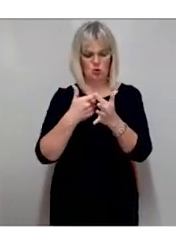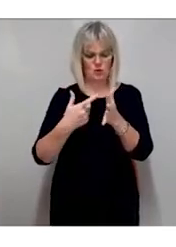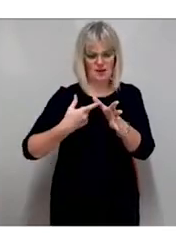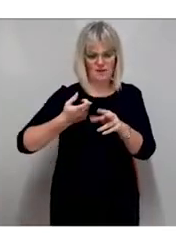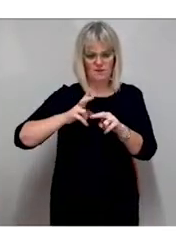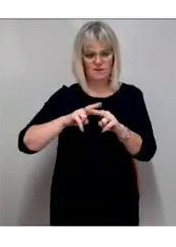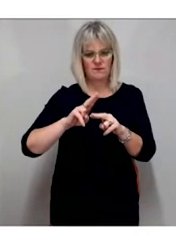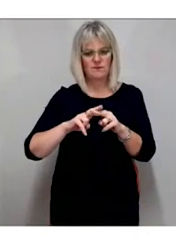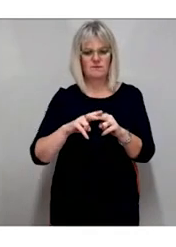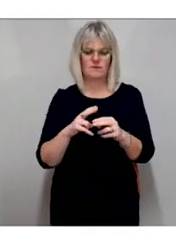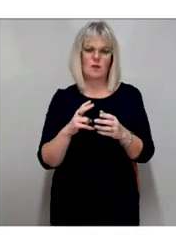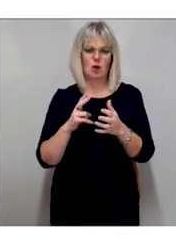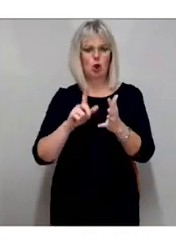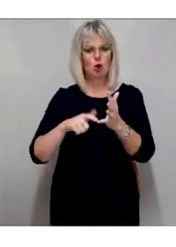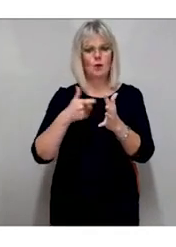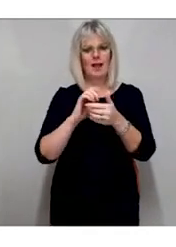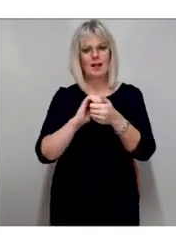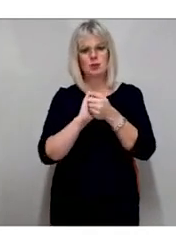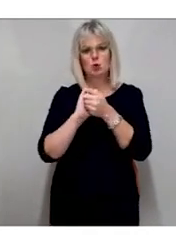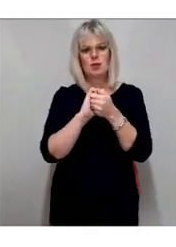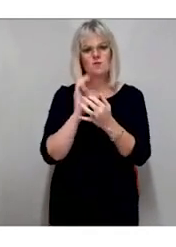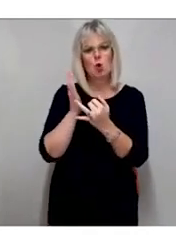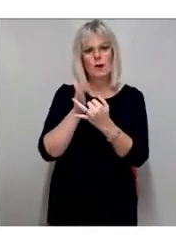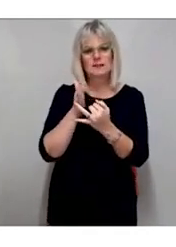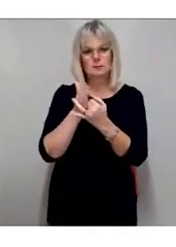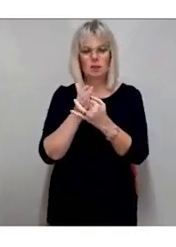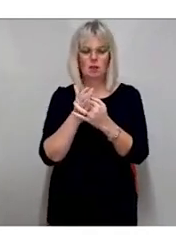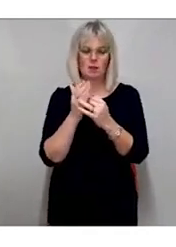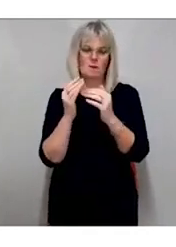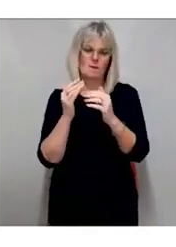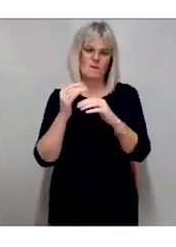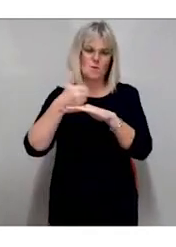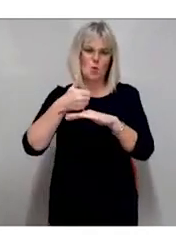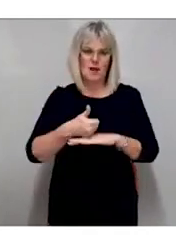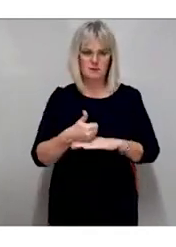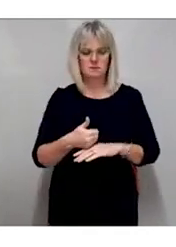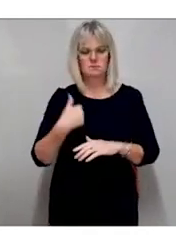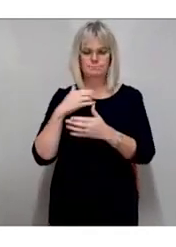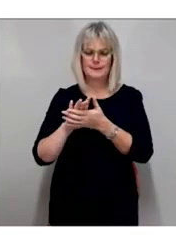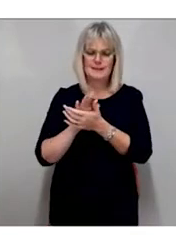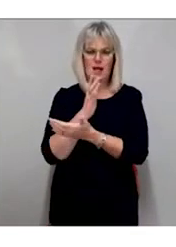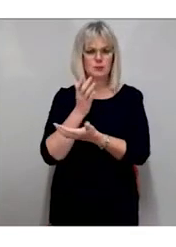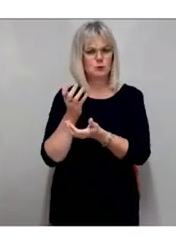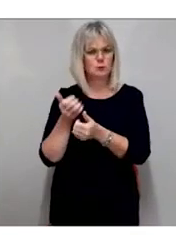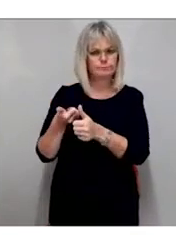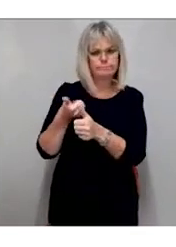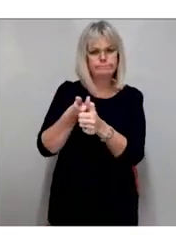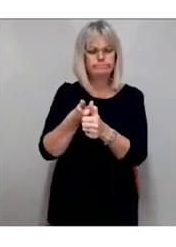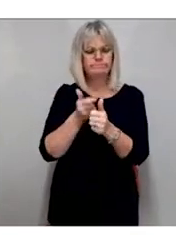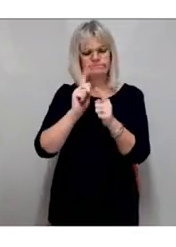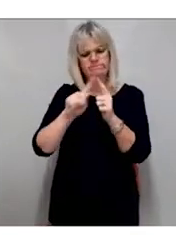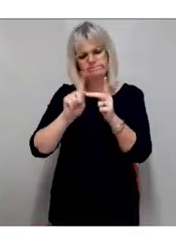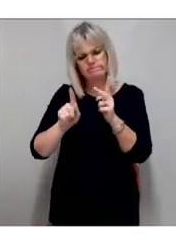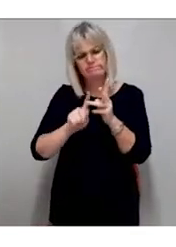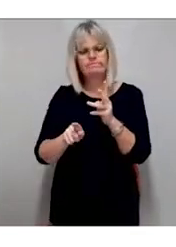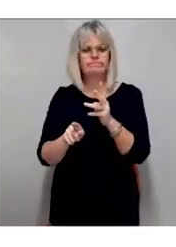We're delighted to be supporting the TechShare Pro 2020 event with a series of lunch and learn sessions aimed at giving you